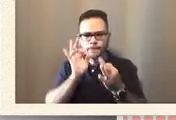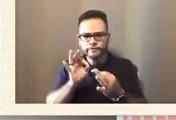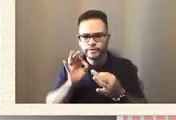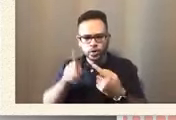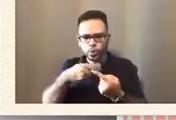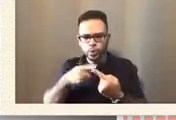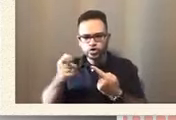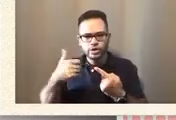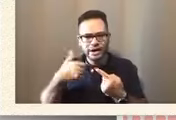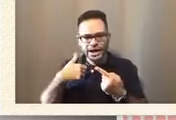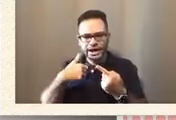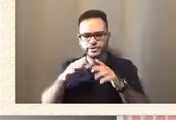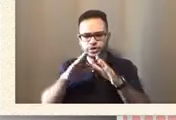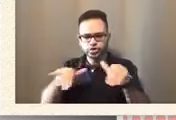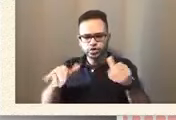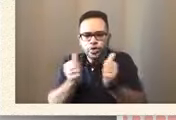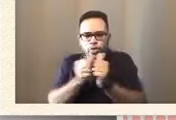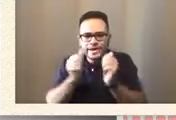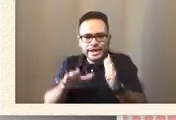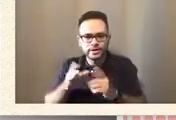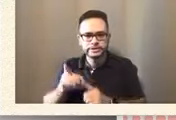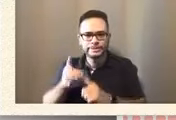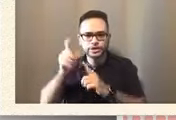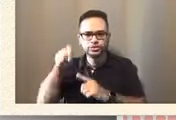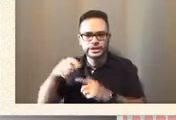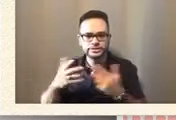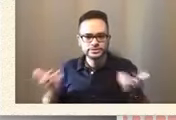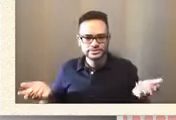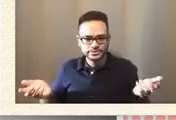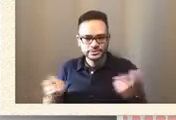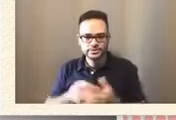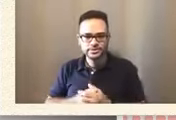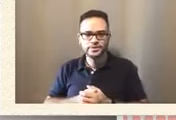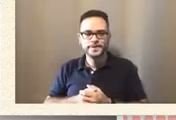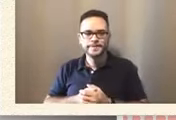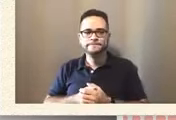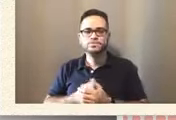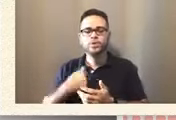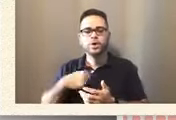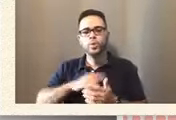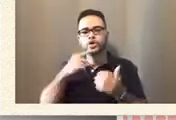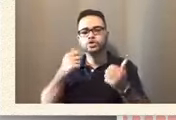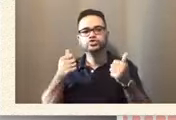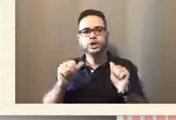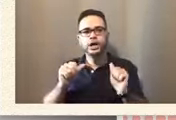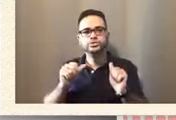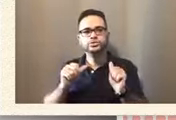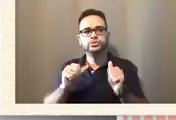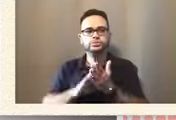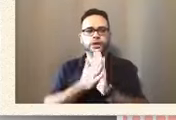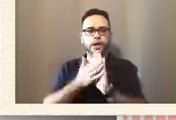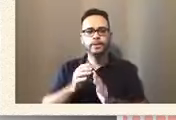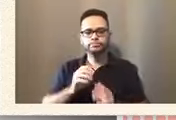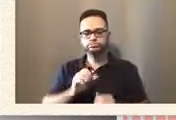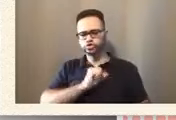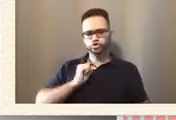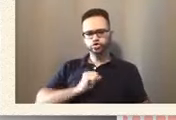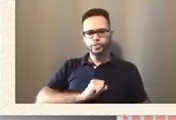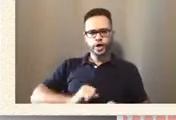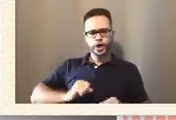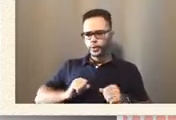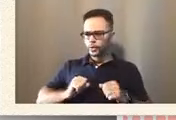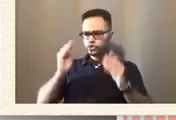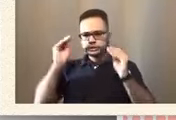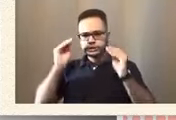special needs. Exactly. And yet we're trying to be the superheroes, the educator, the wife